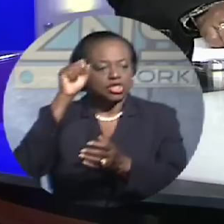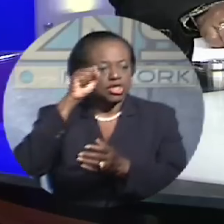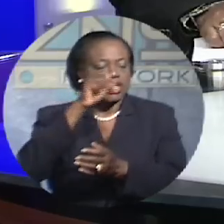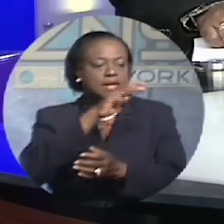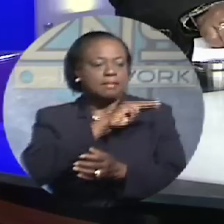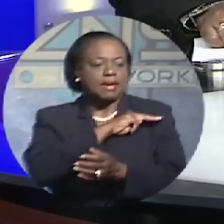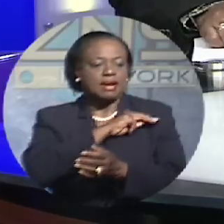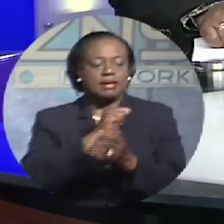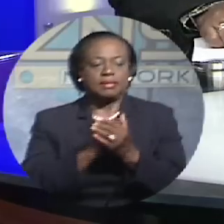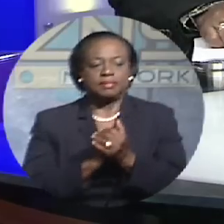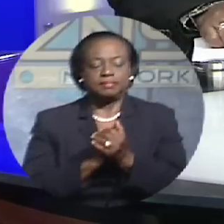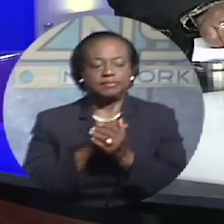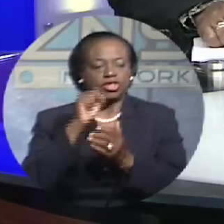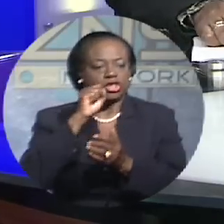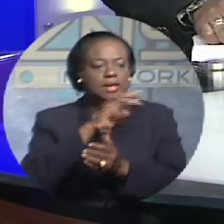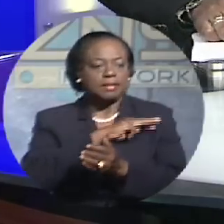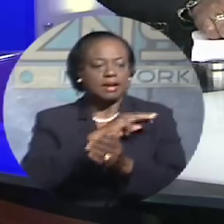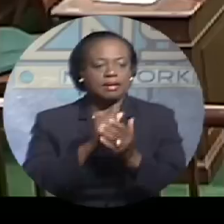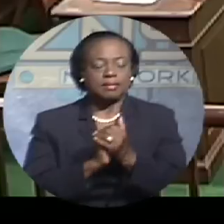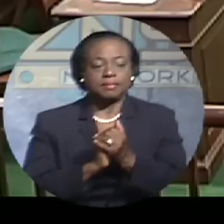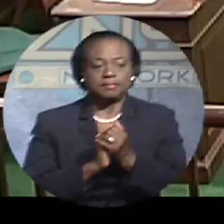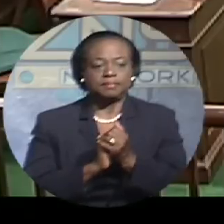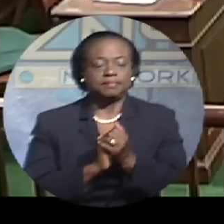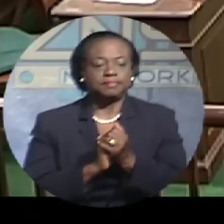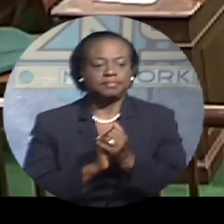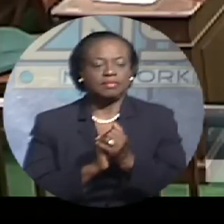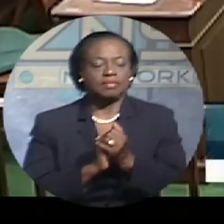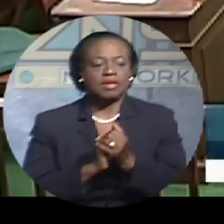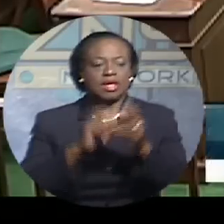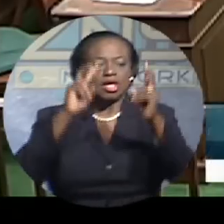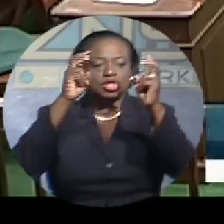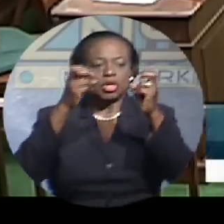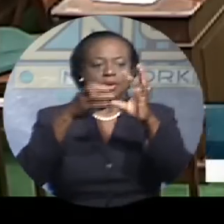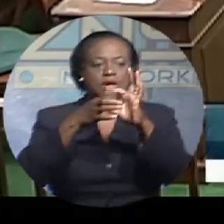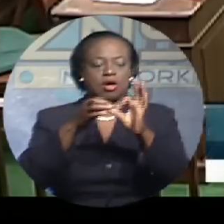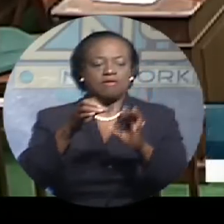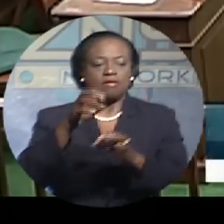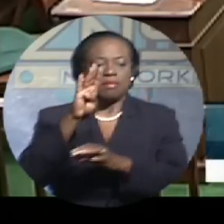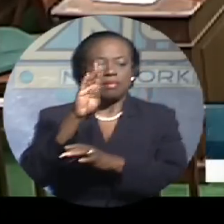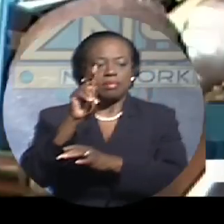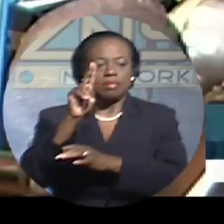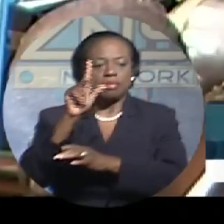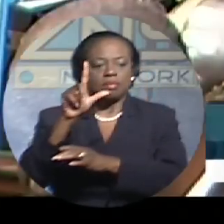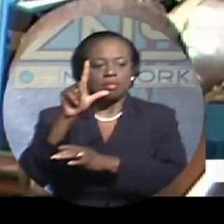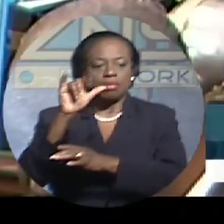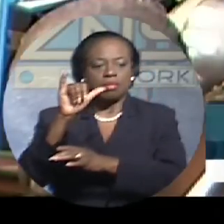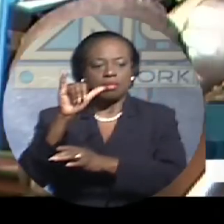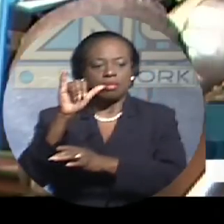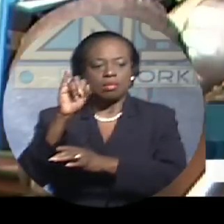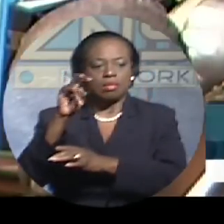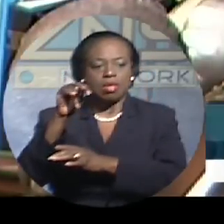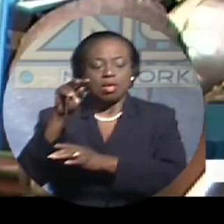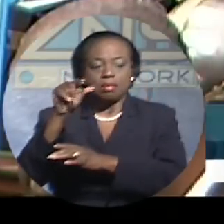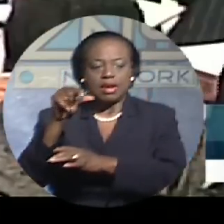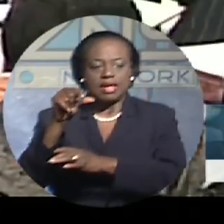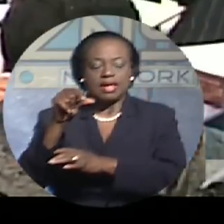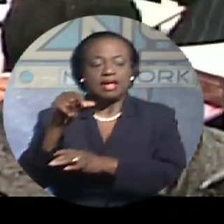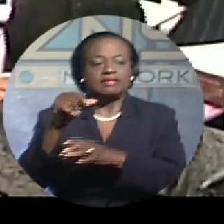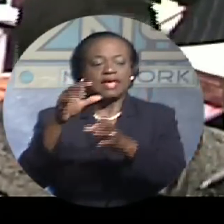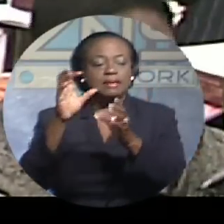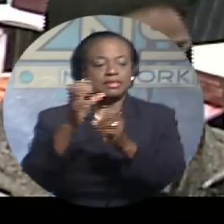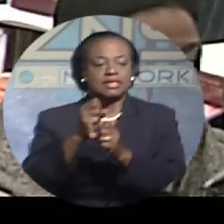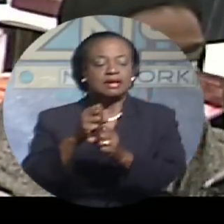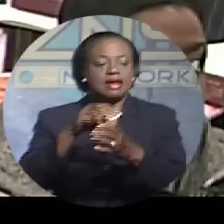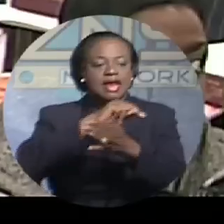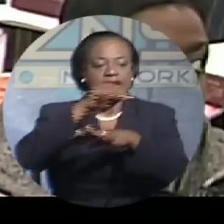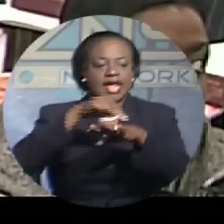has more from the Minister's contribution. The topic of bullying has captured national attention over the last several days. Last night,